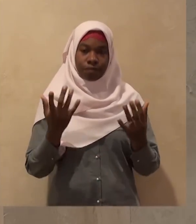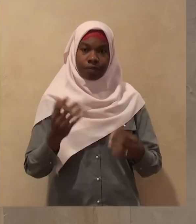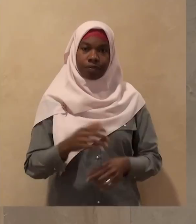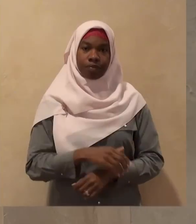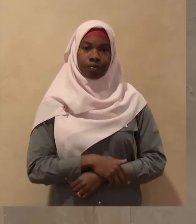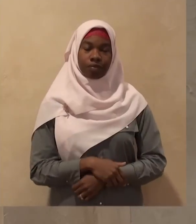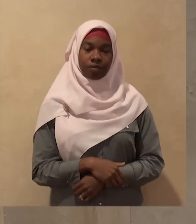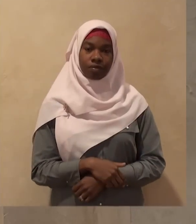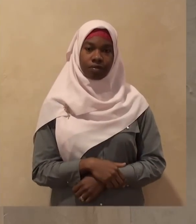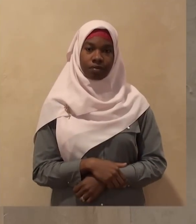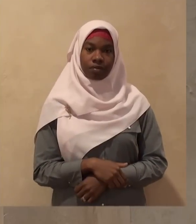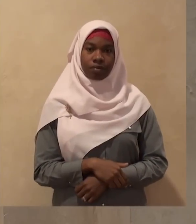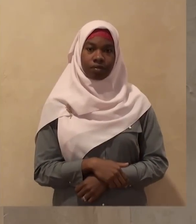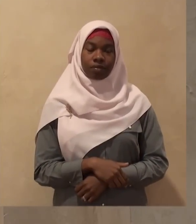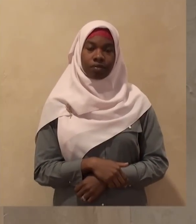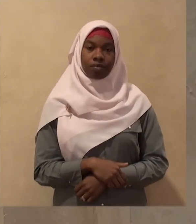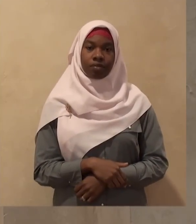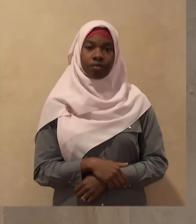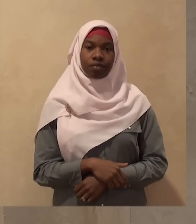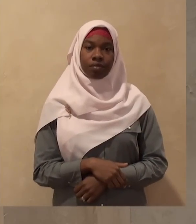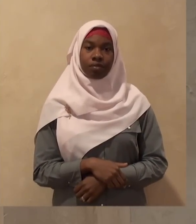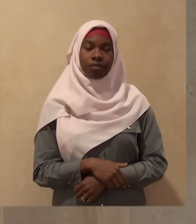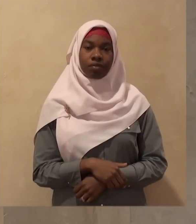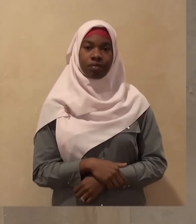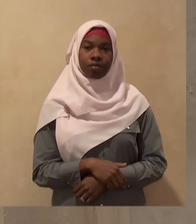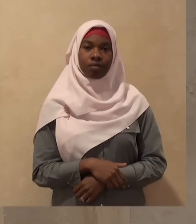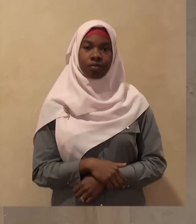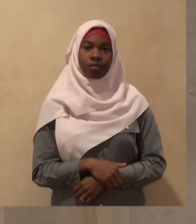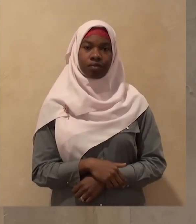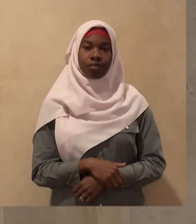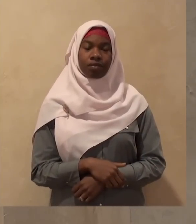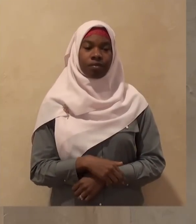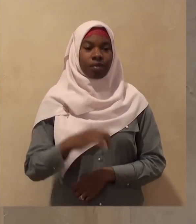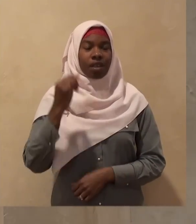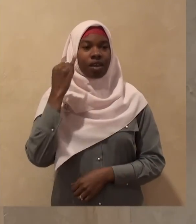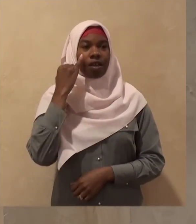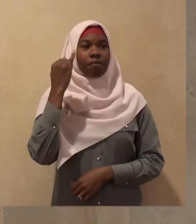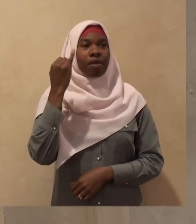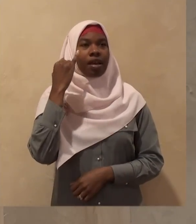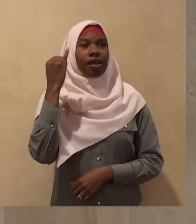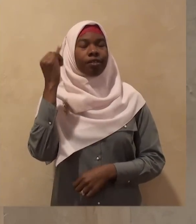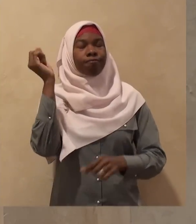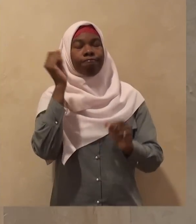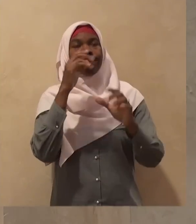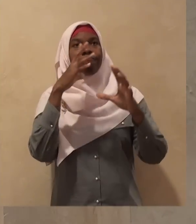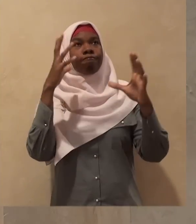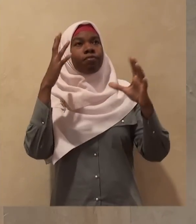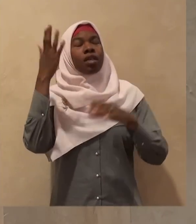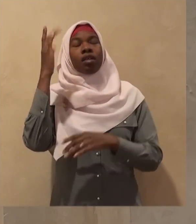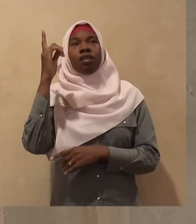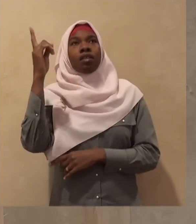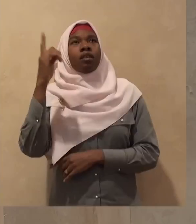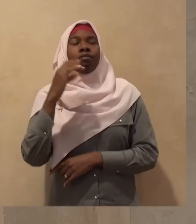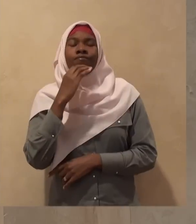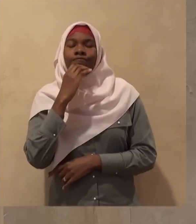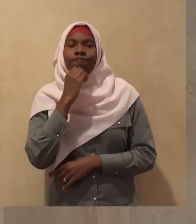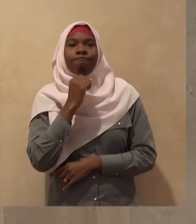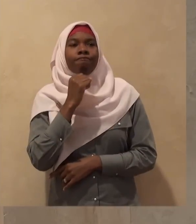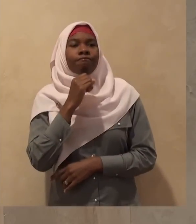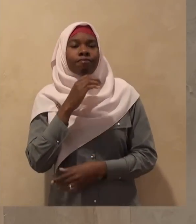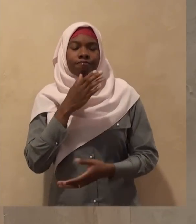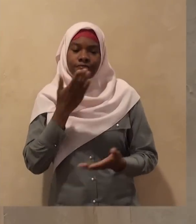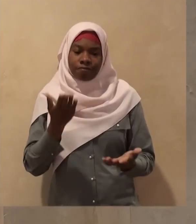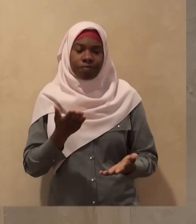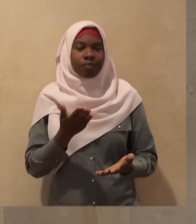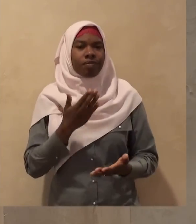my brothers and sisters how merciful Allah subhanahu wa ta'ala is and how kind Allah subhanahu wa ta'ala is